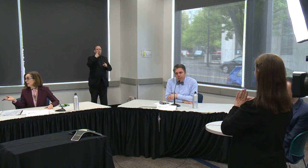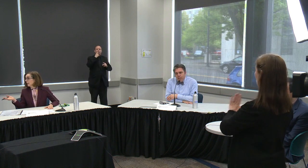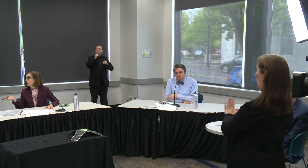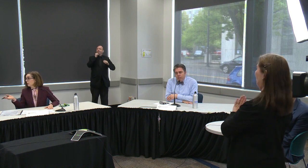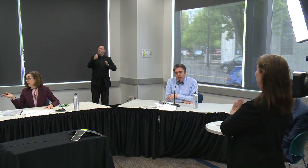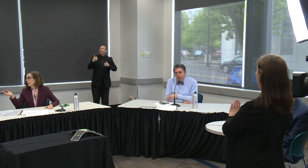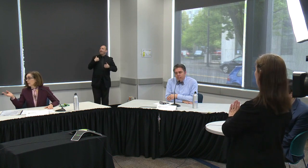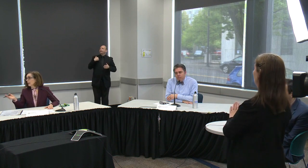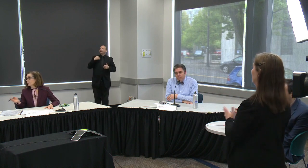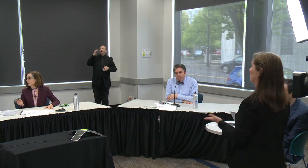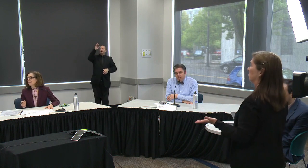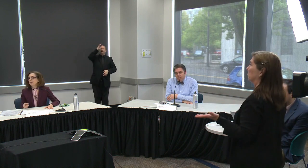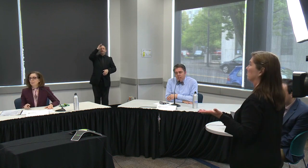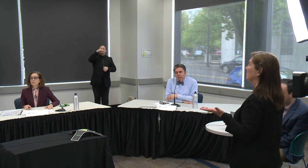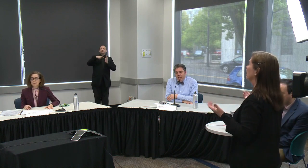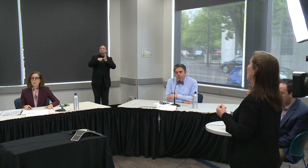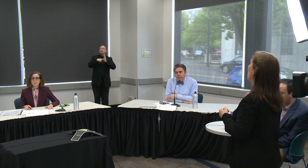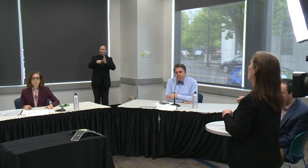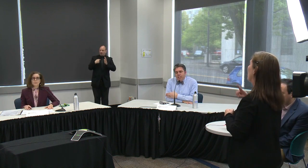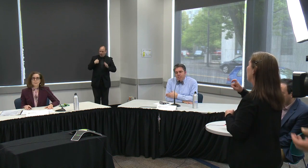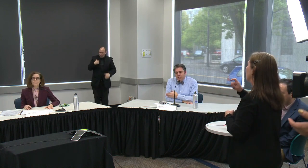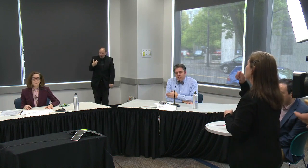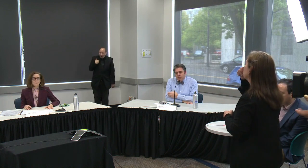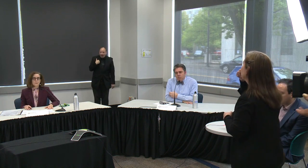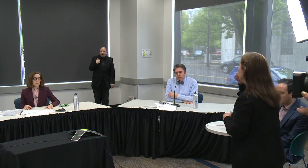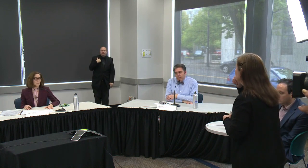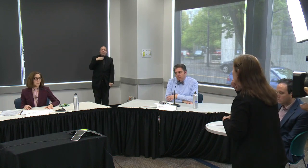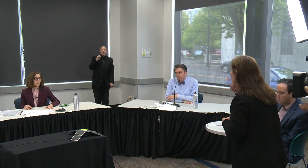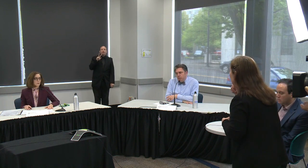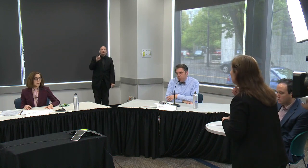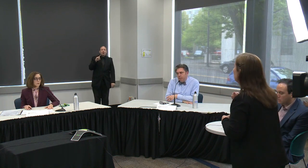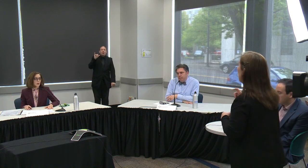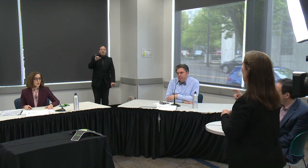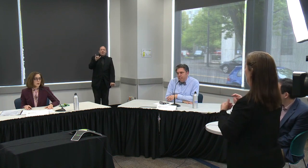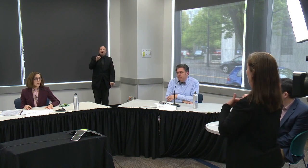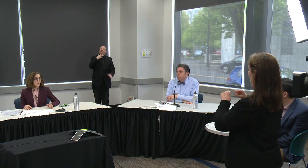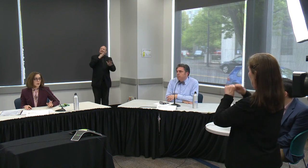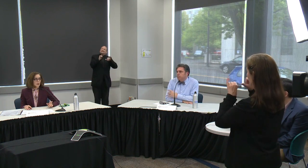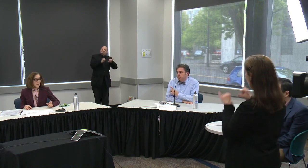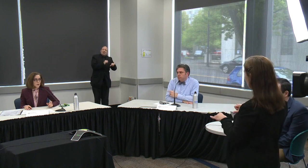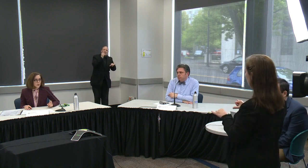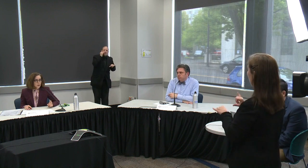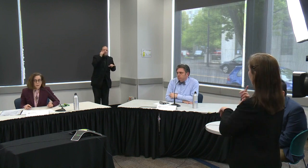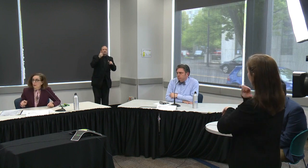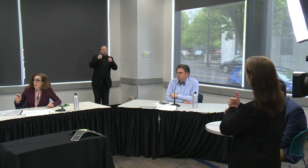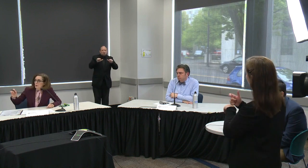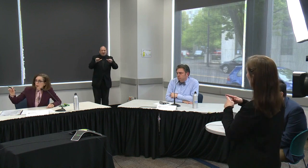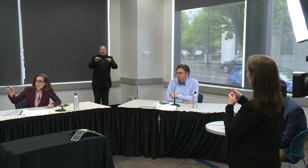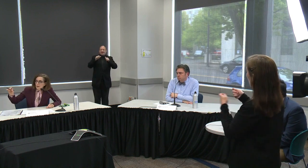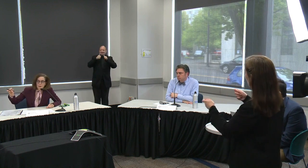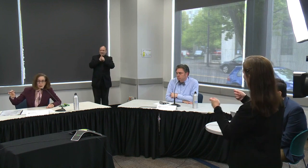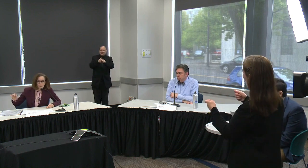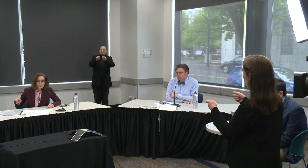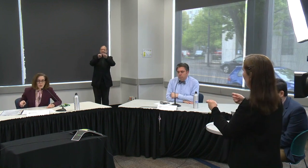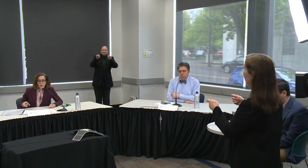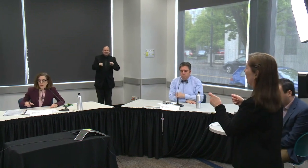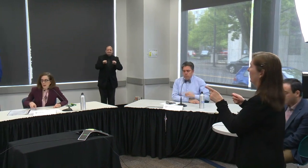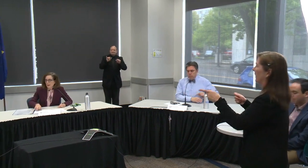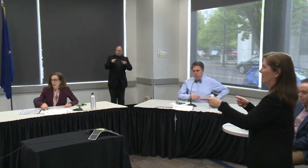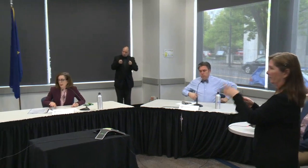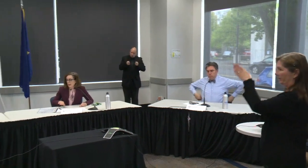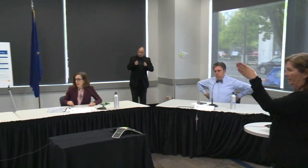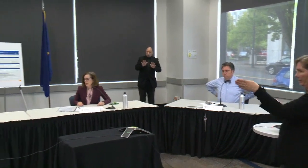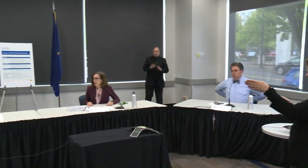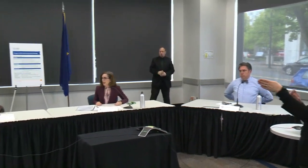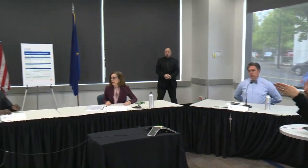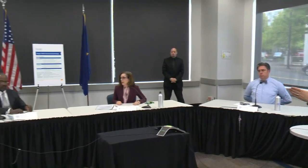with public health we all need to be patient and we need to have the system to try and control the spread of disease charles before you move on dr bangsburg would i